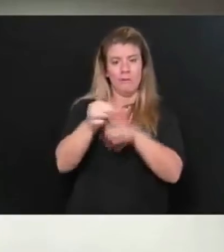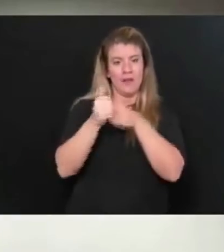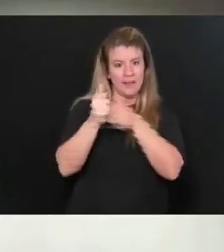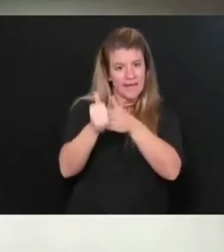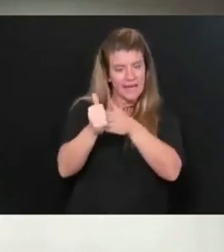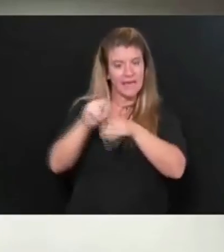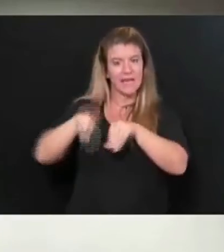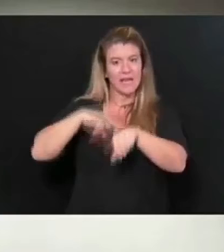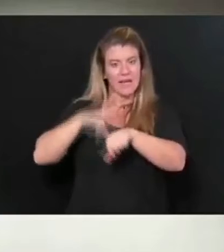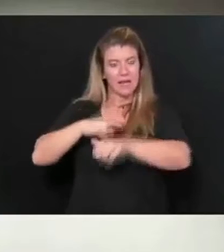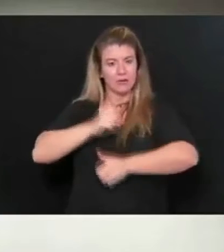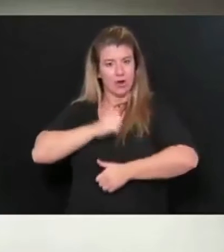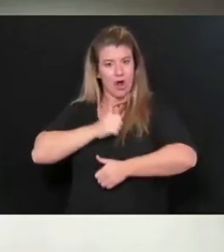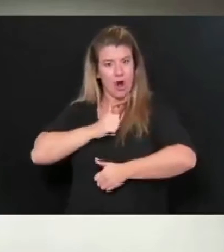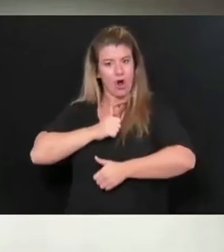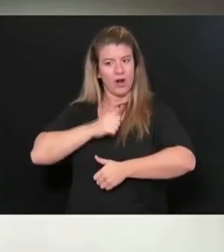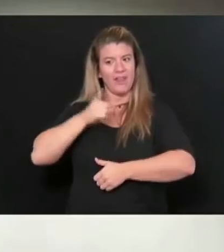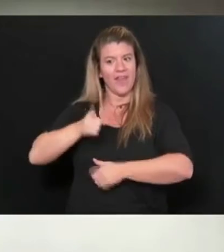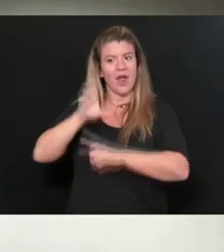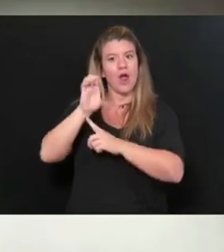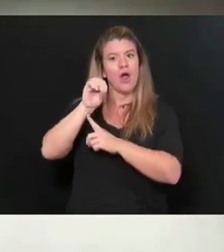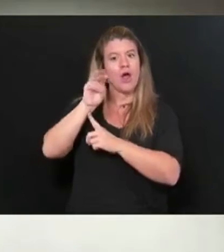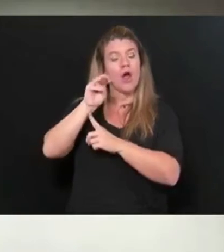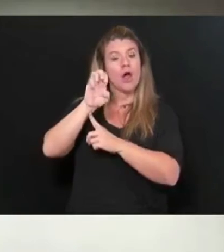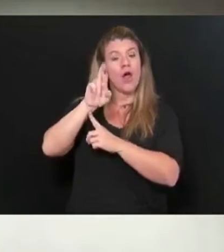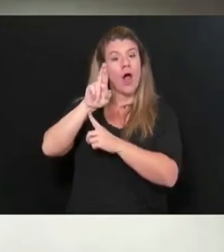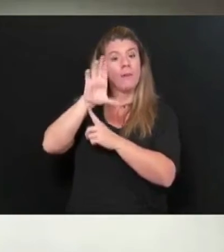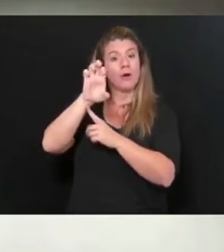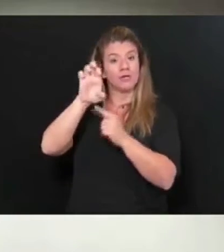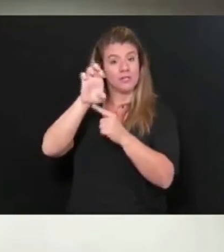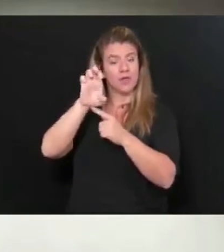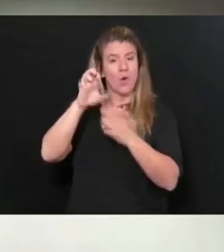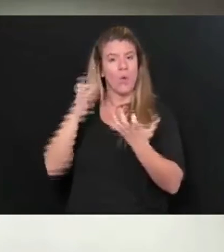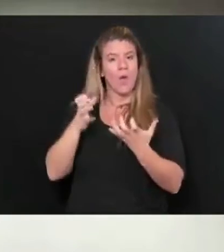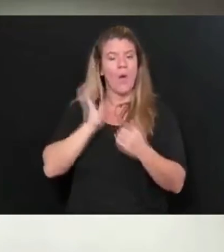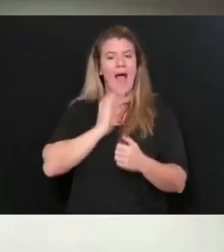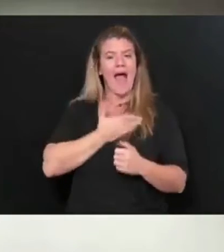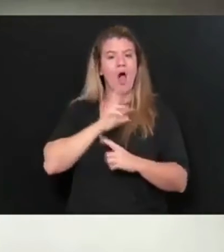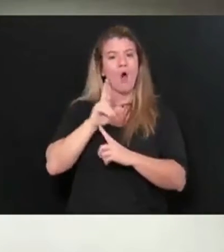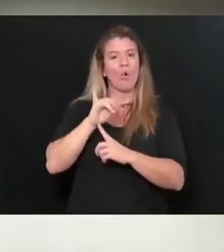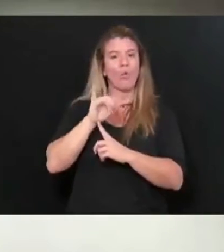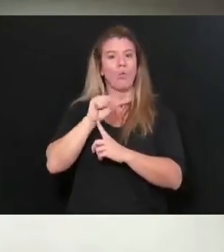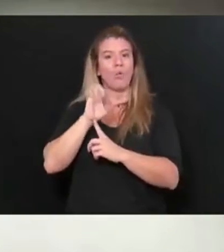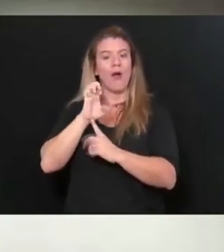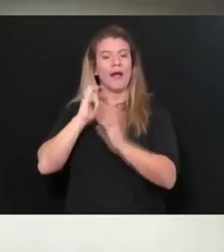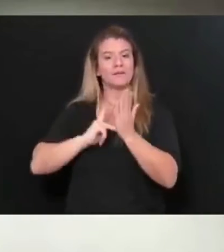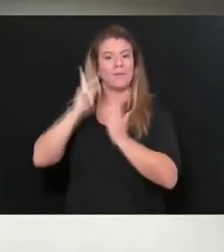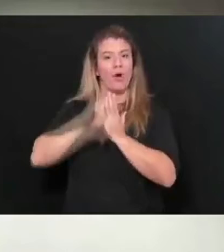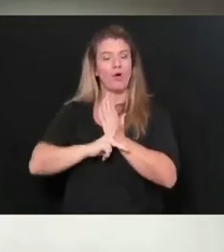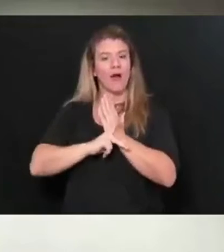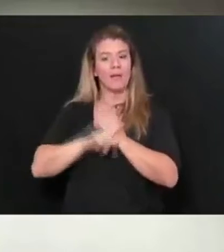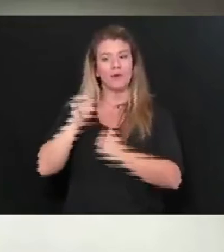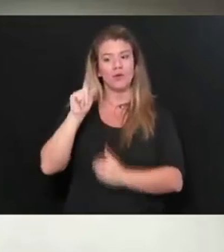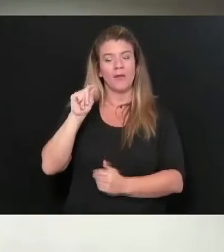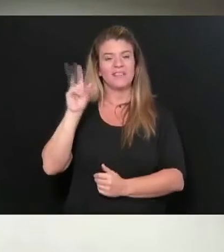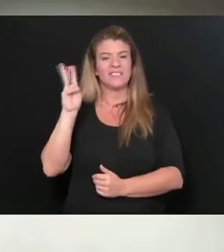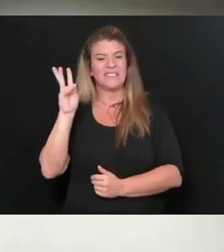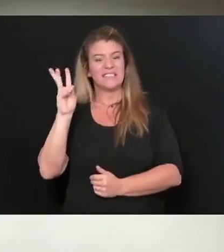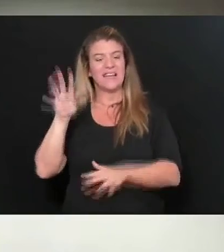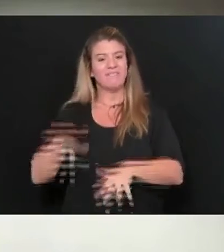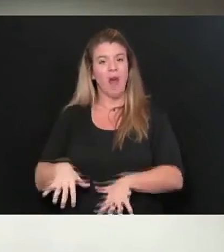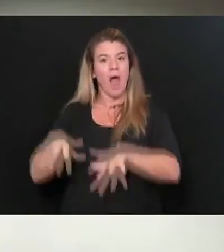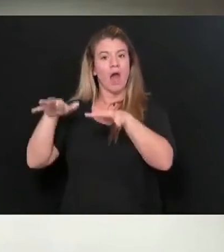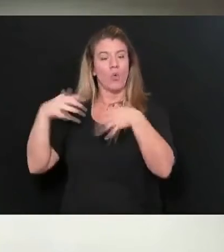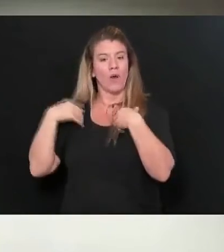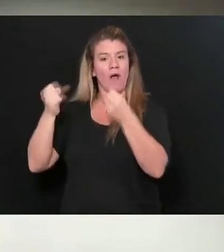Commerce to get our RISE program and our 2016 flood recovery program on track.